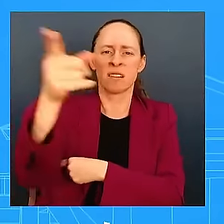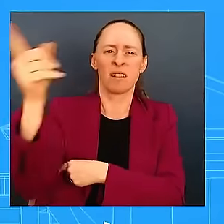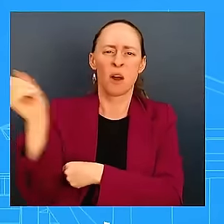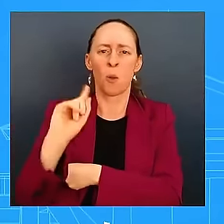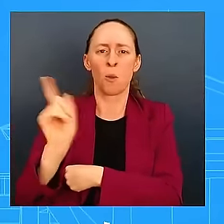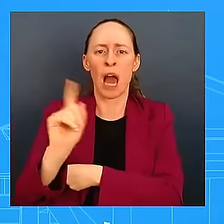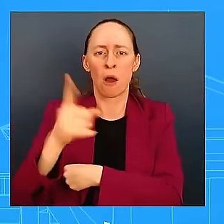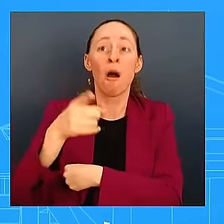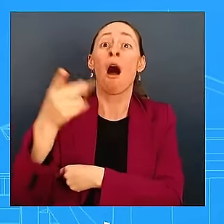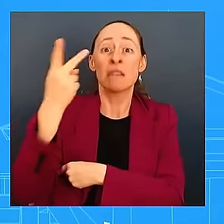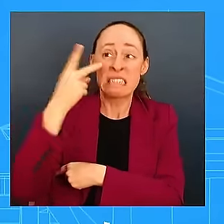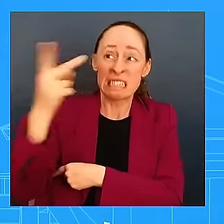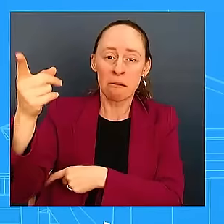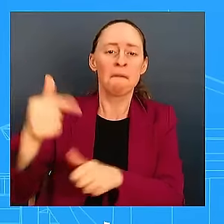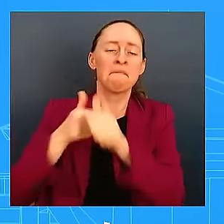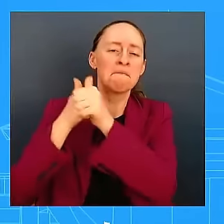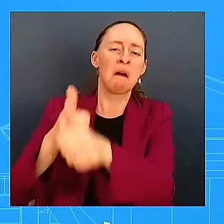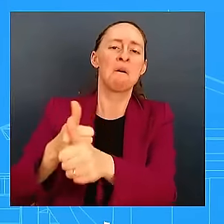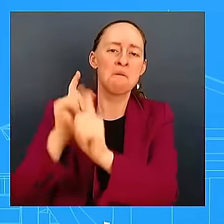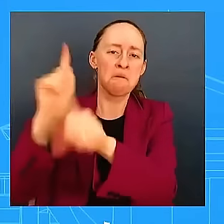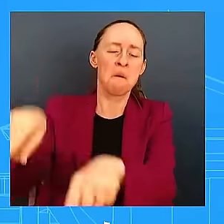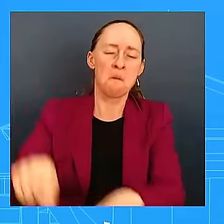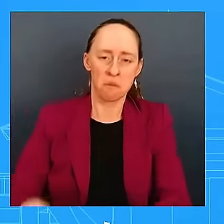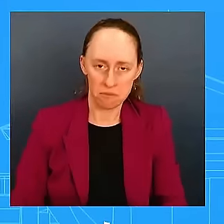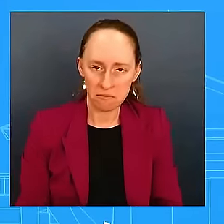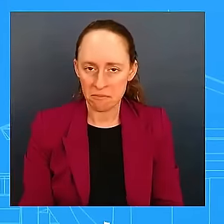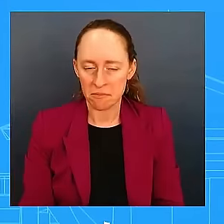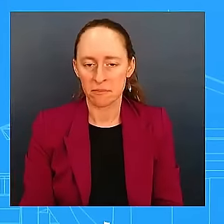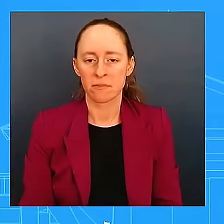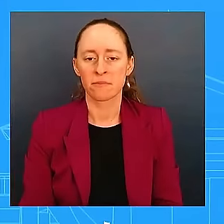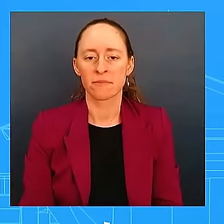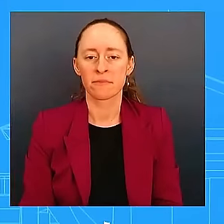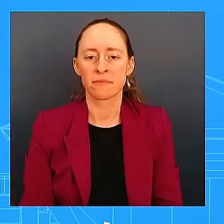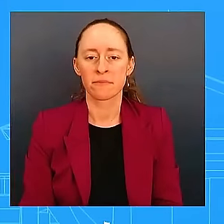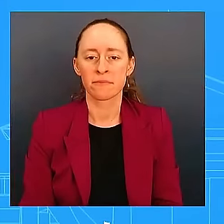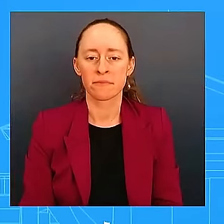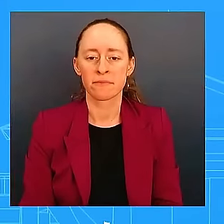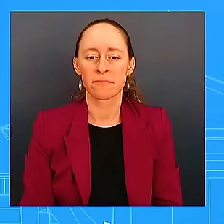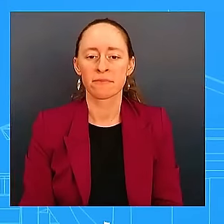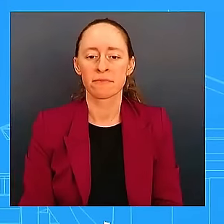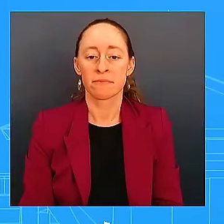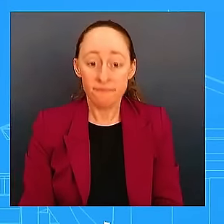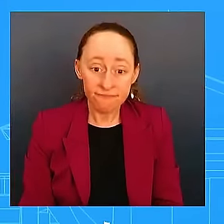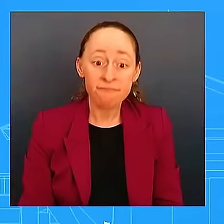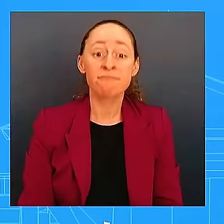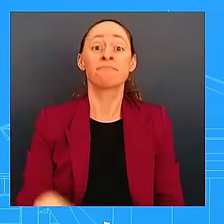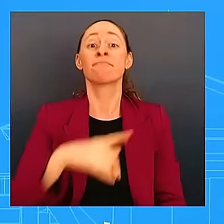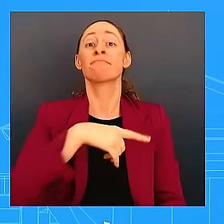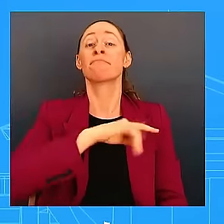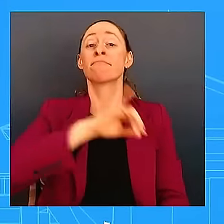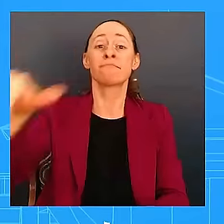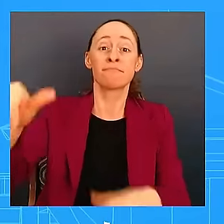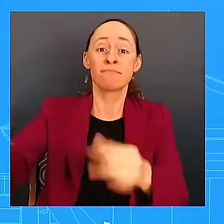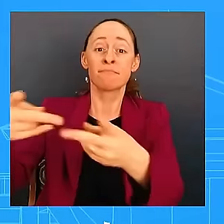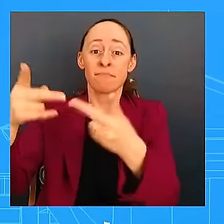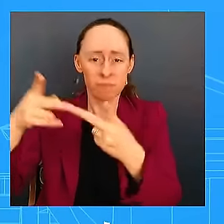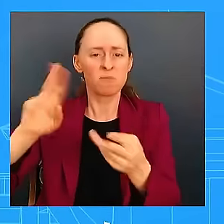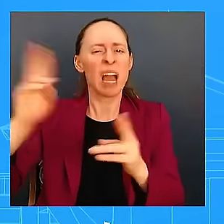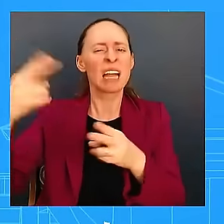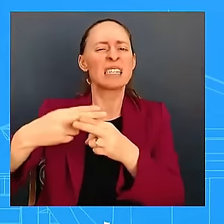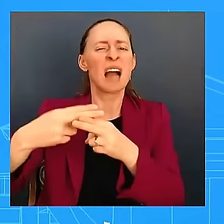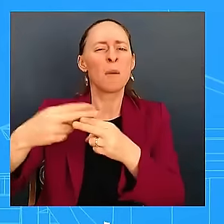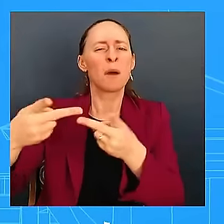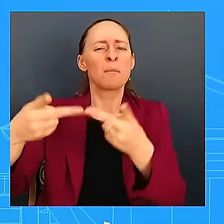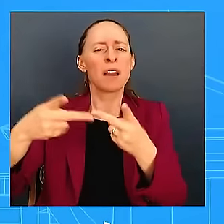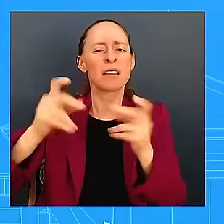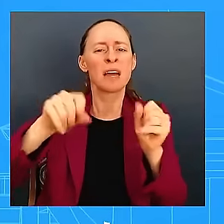And then when we get to the point where if they are displaced, then we have the long-term sheltering concerns that we'll have to work with. But the